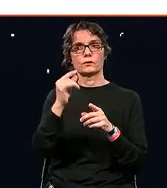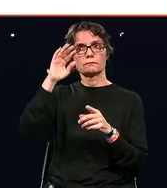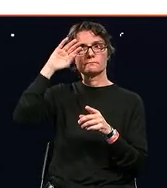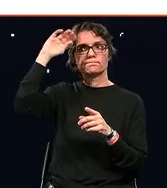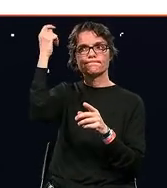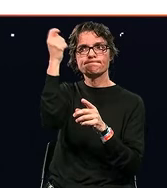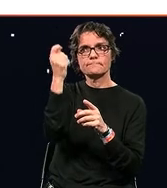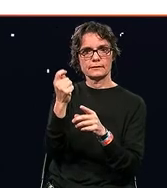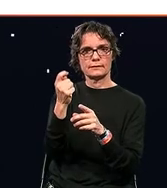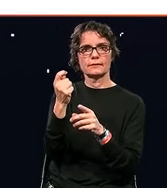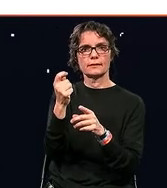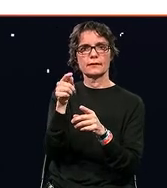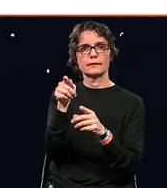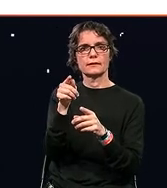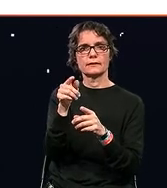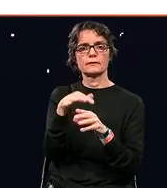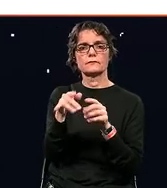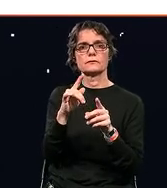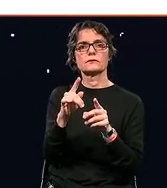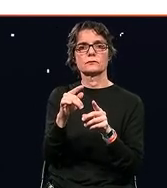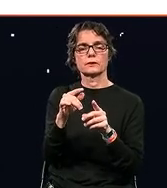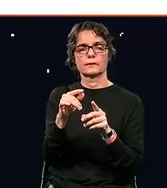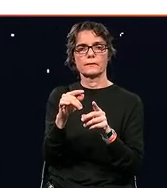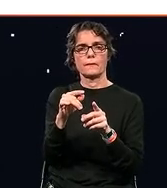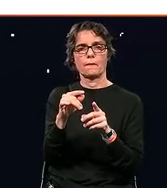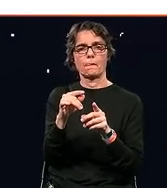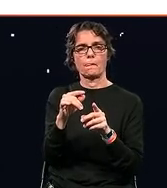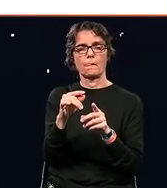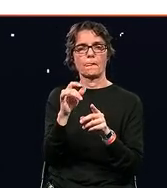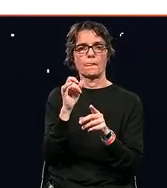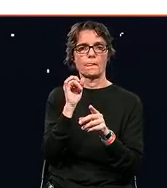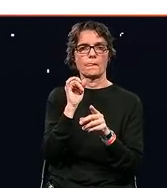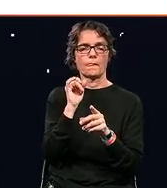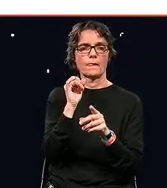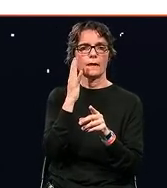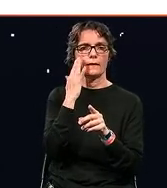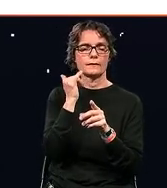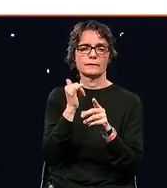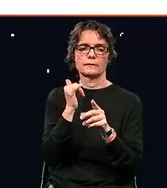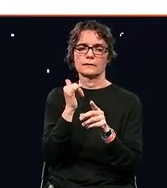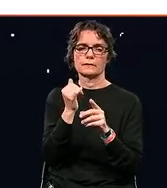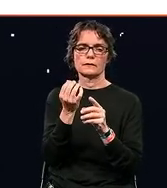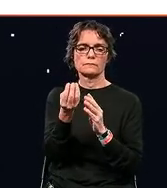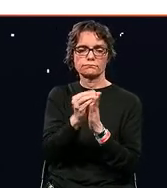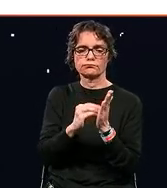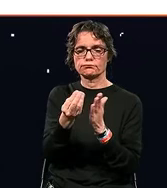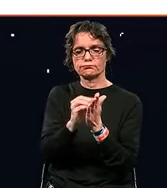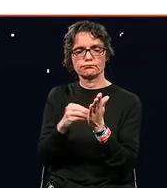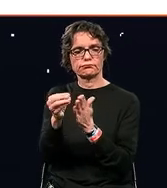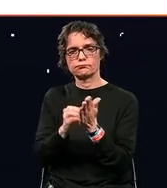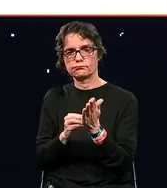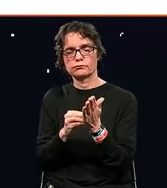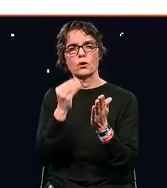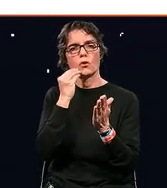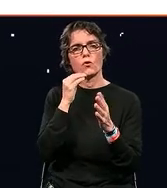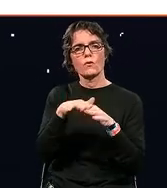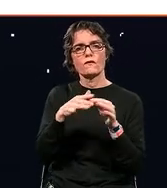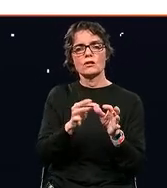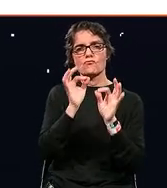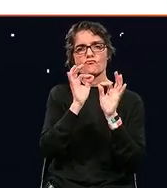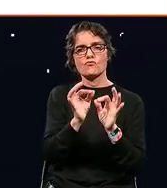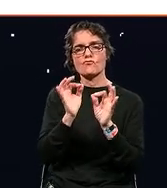is to stop producing manuscripts about how we do the right thing and